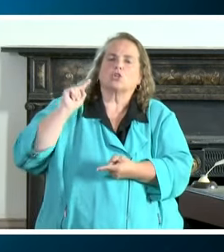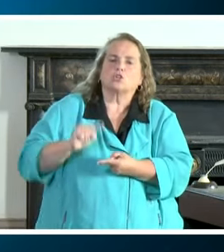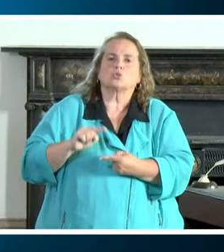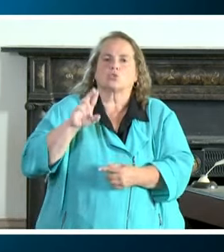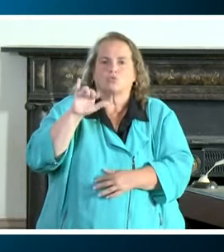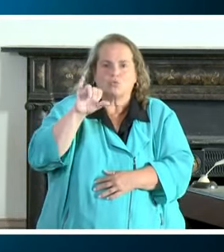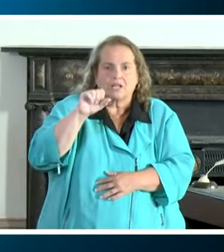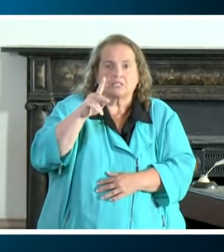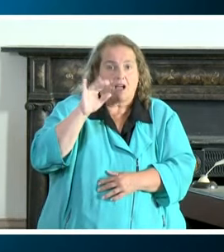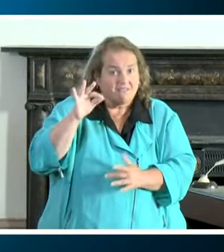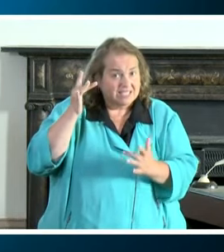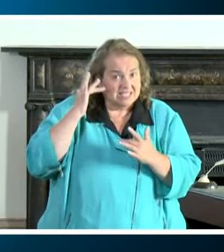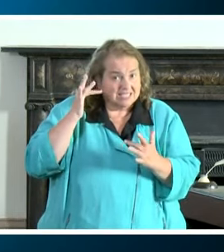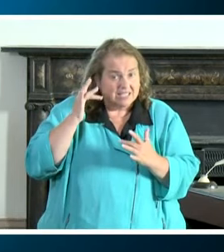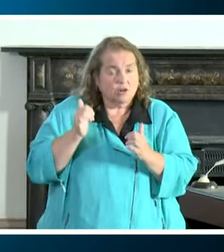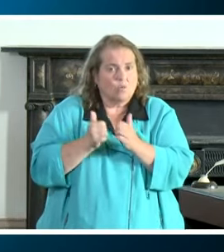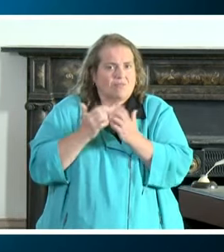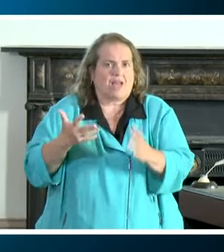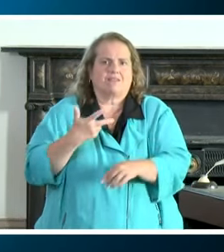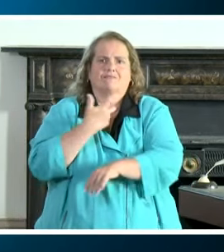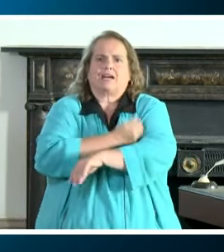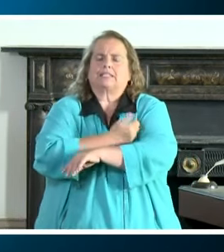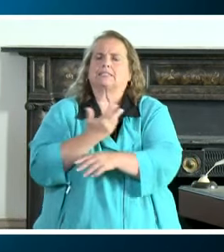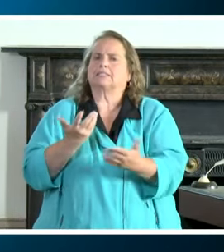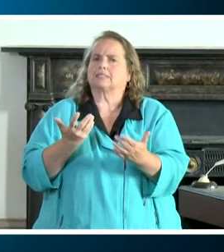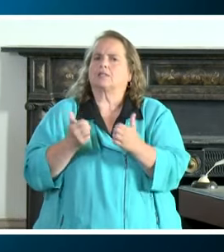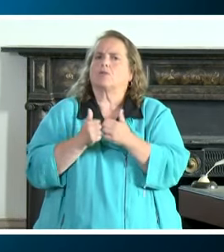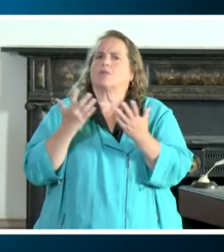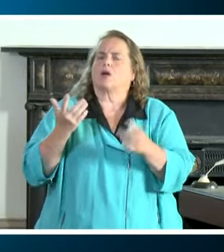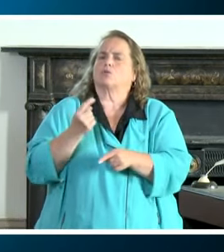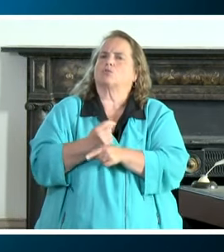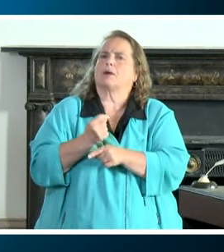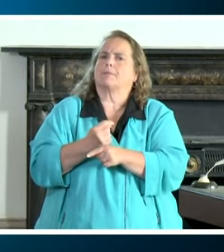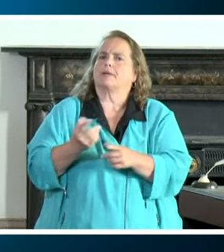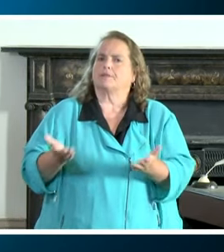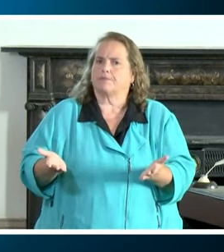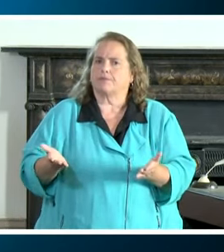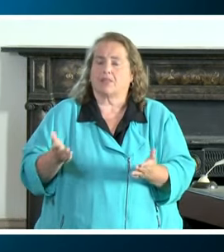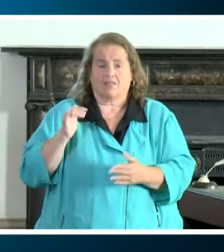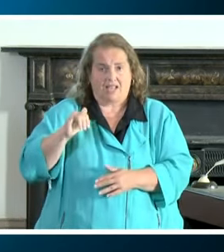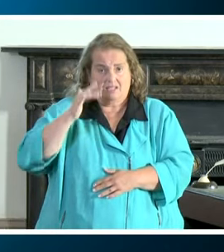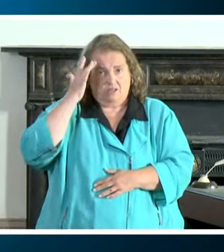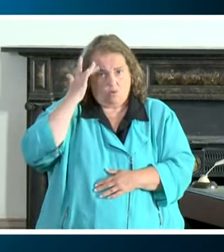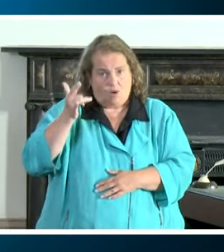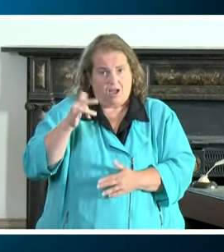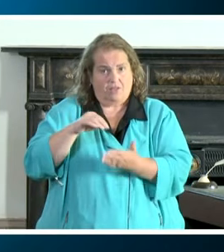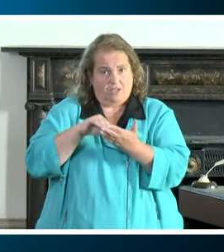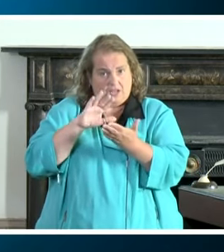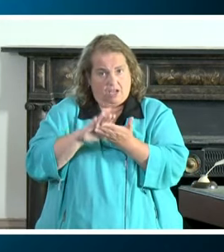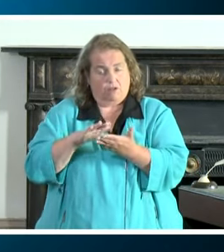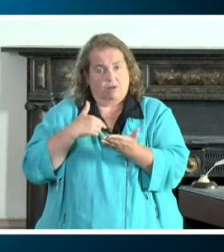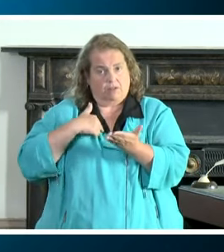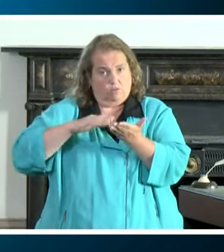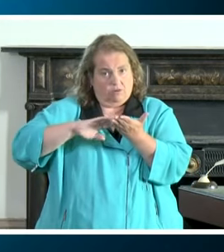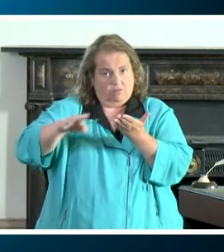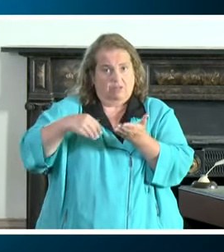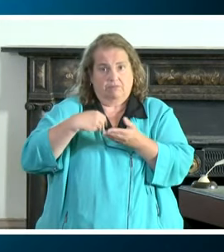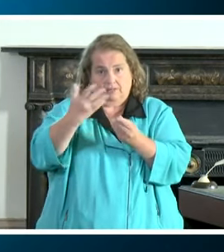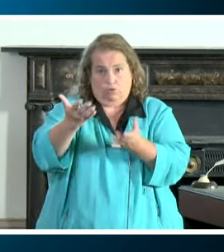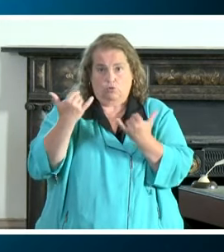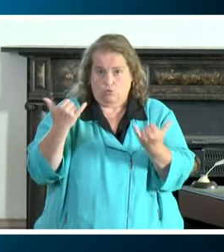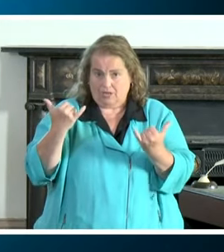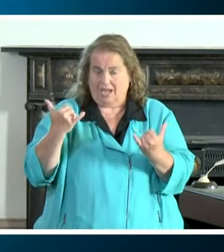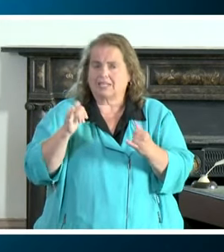of a disease without a vaccine and without a treatment. And that's why the document that we're releasing today is so